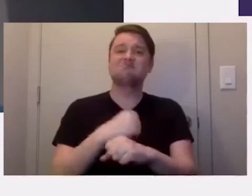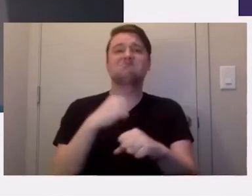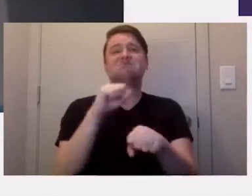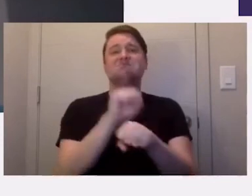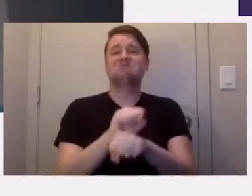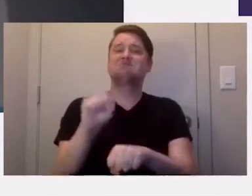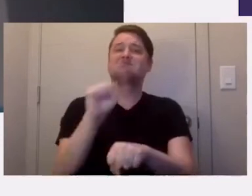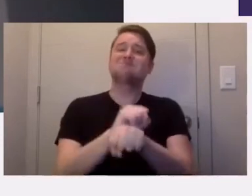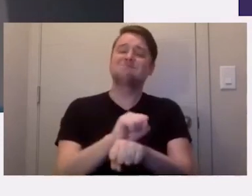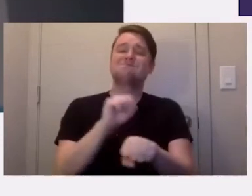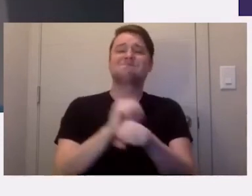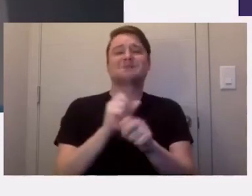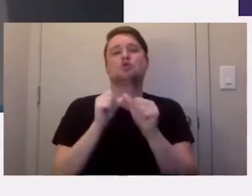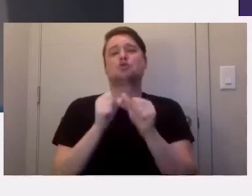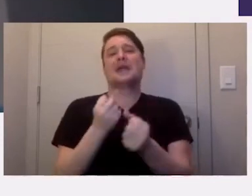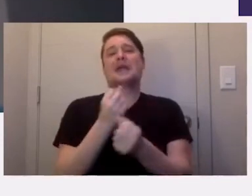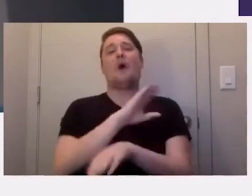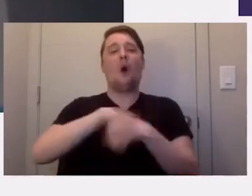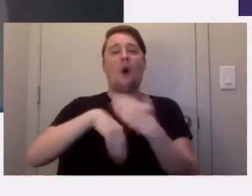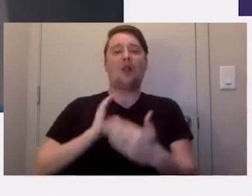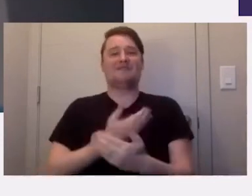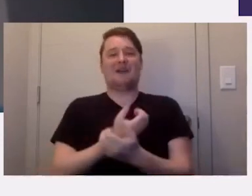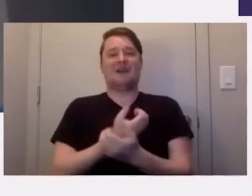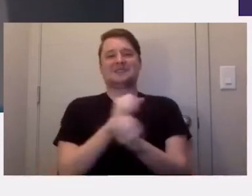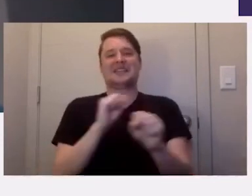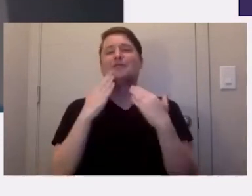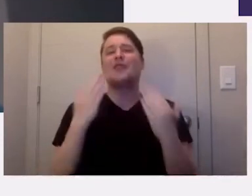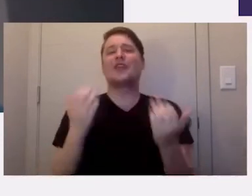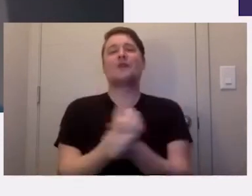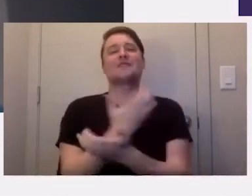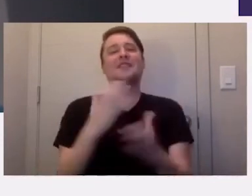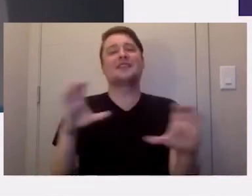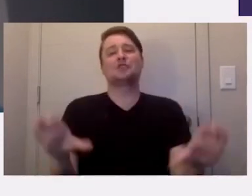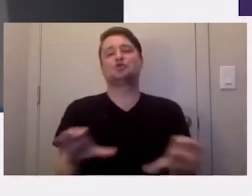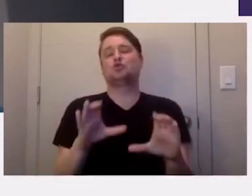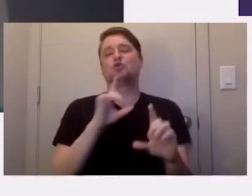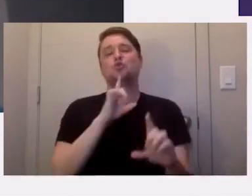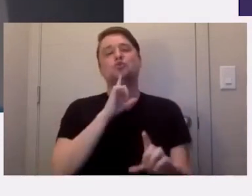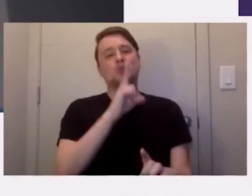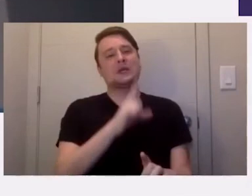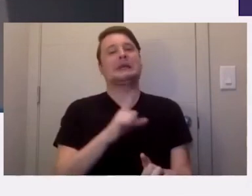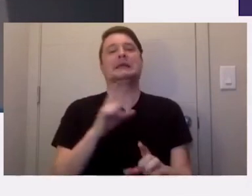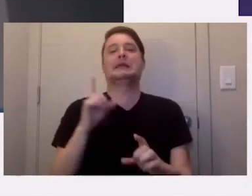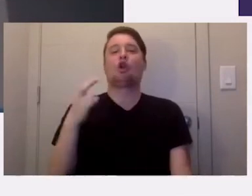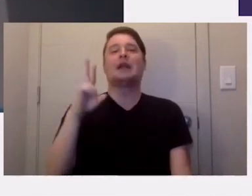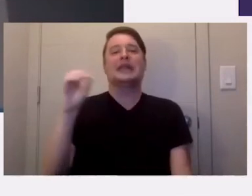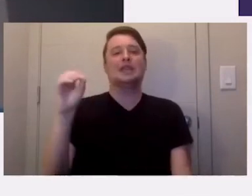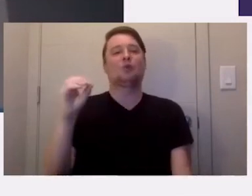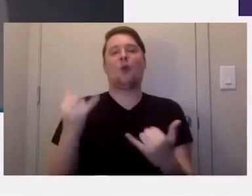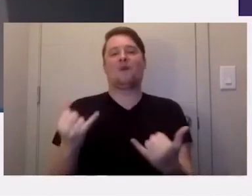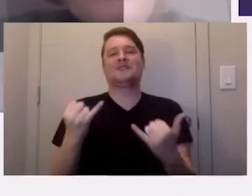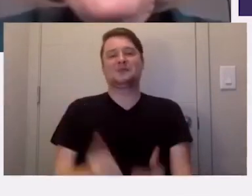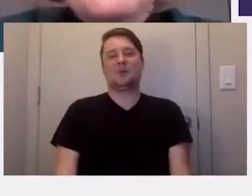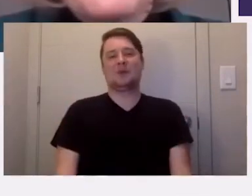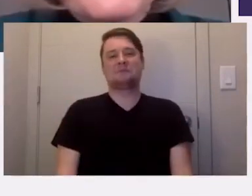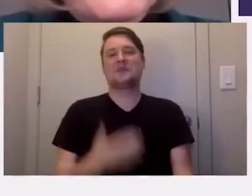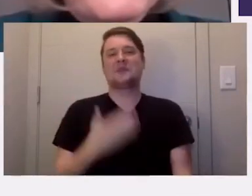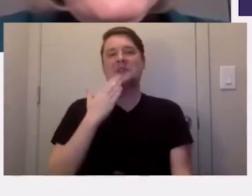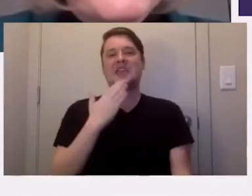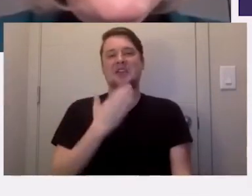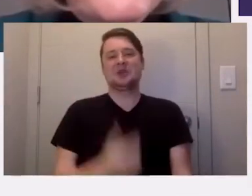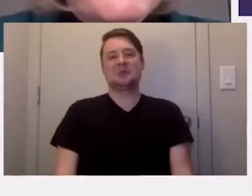us all safe. So thank you for all that you do. You are truly the heroes of this moment. Thank you.